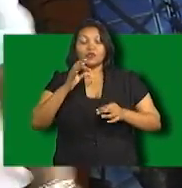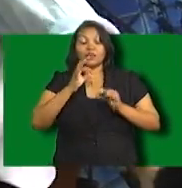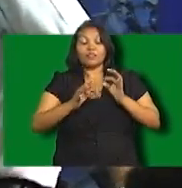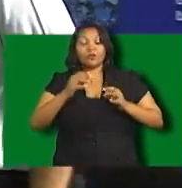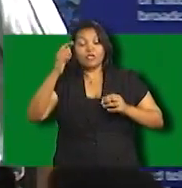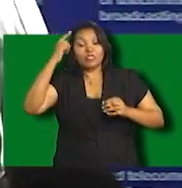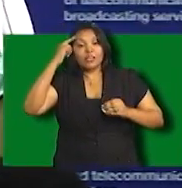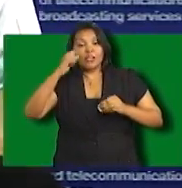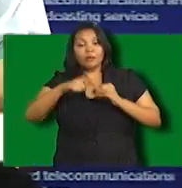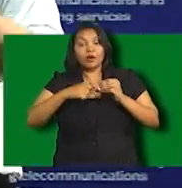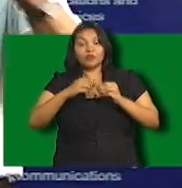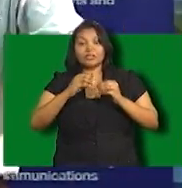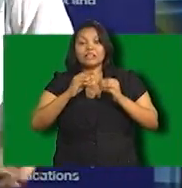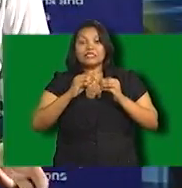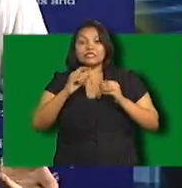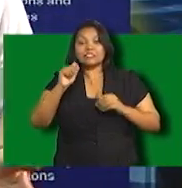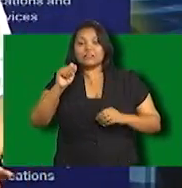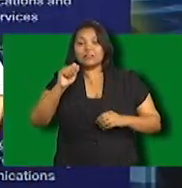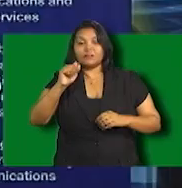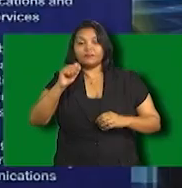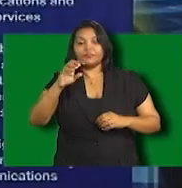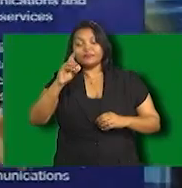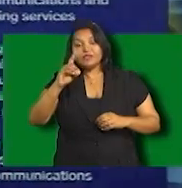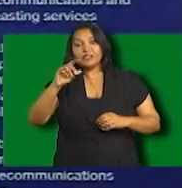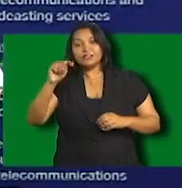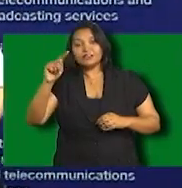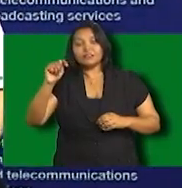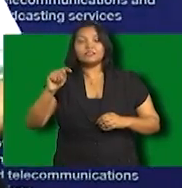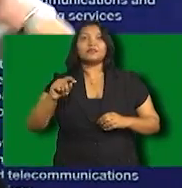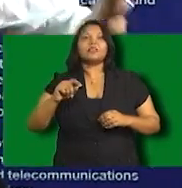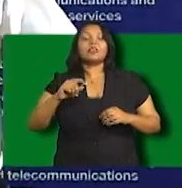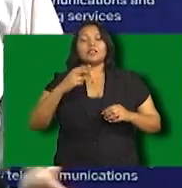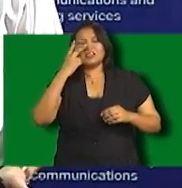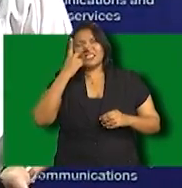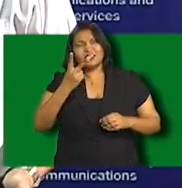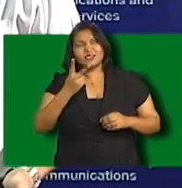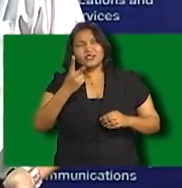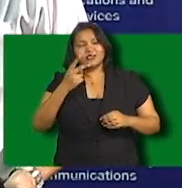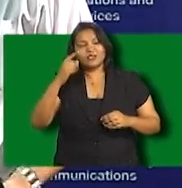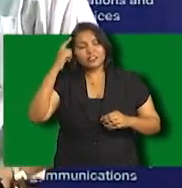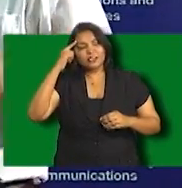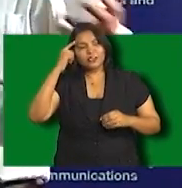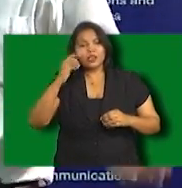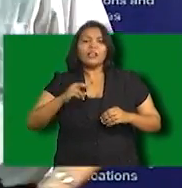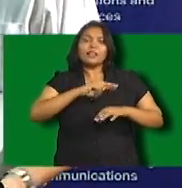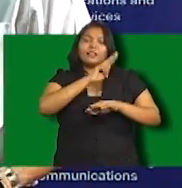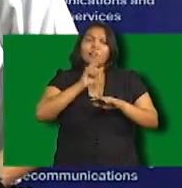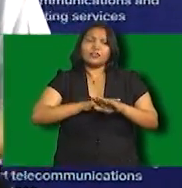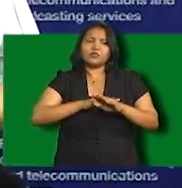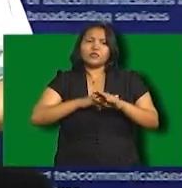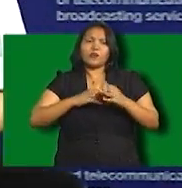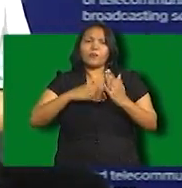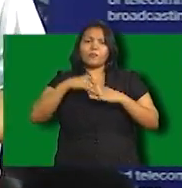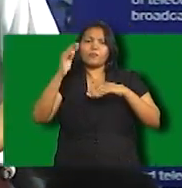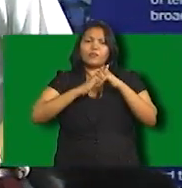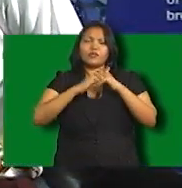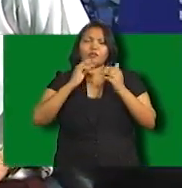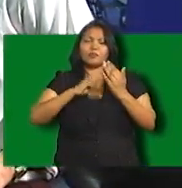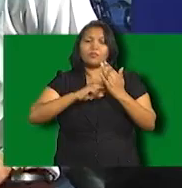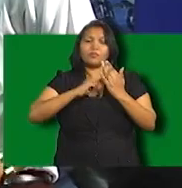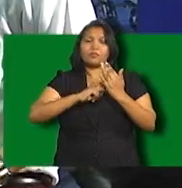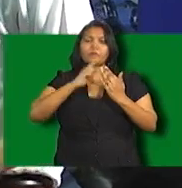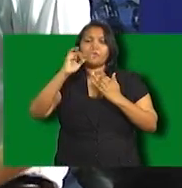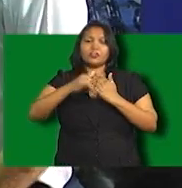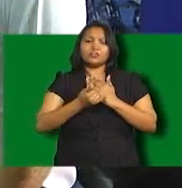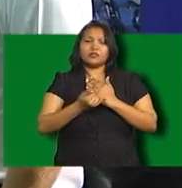infrastructure project. If you look at it like that, it actually begins to make a lot more sense and a lot more of a buy-in